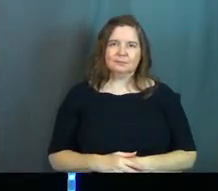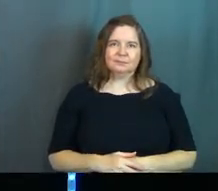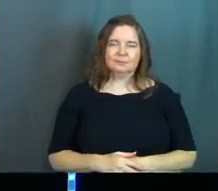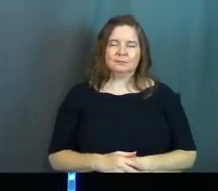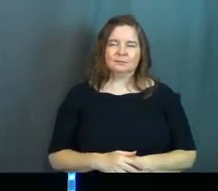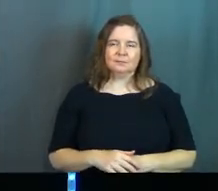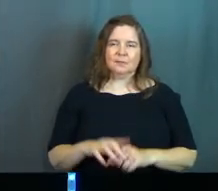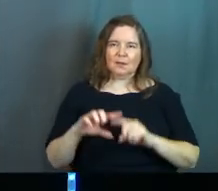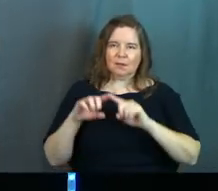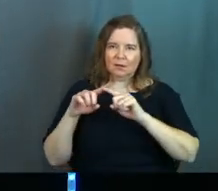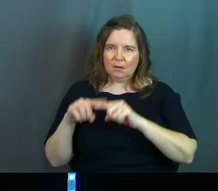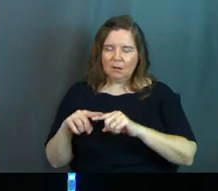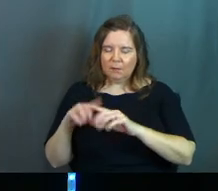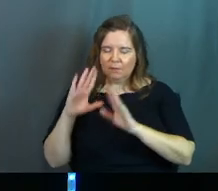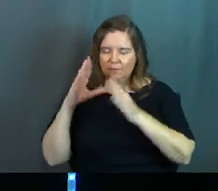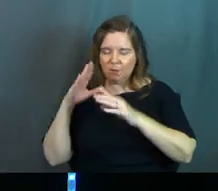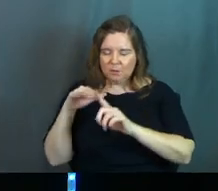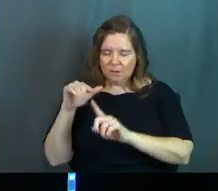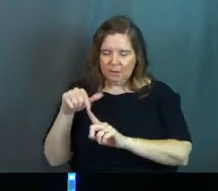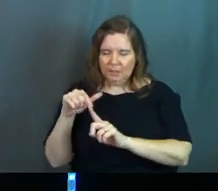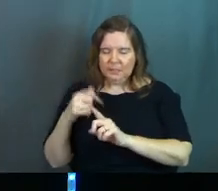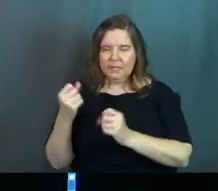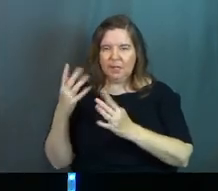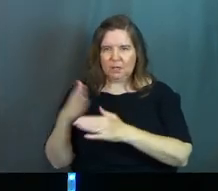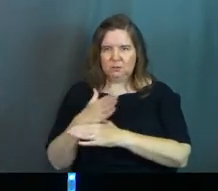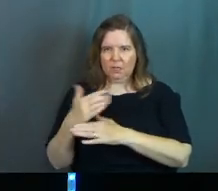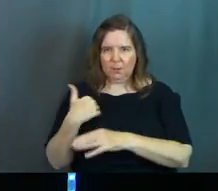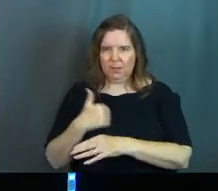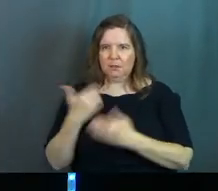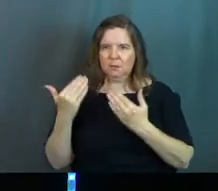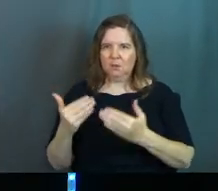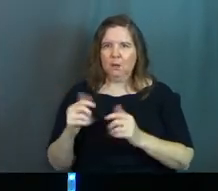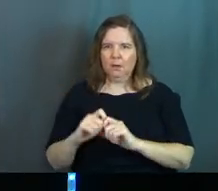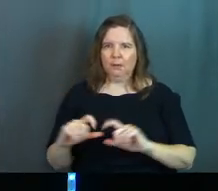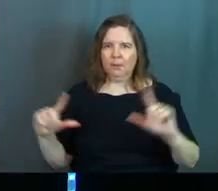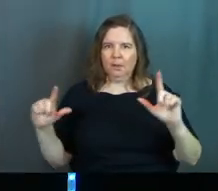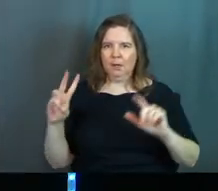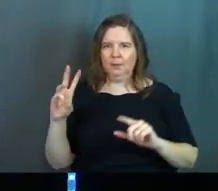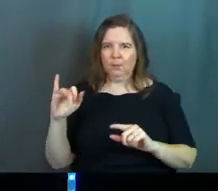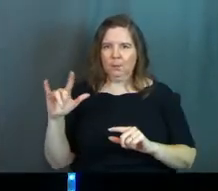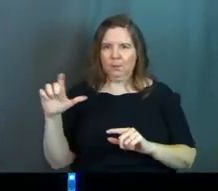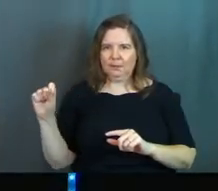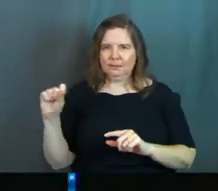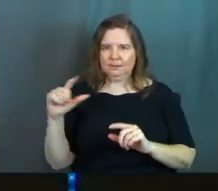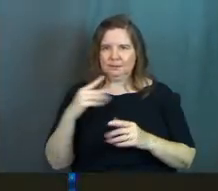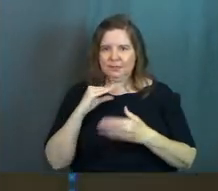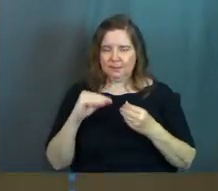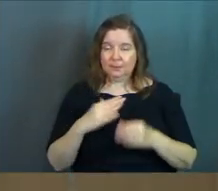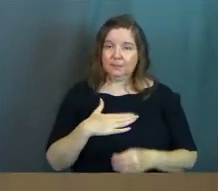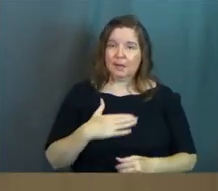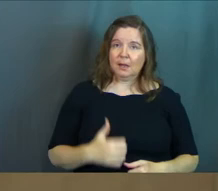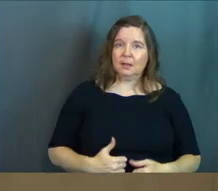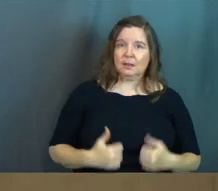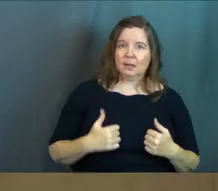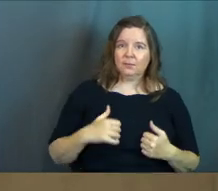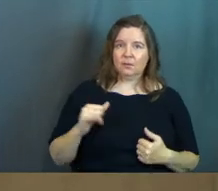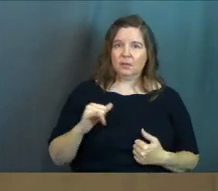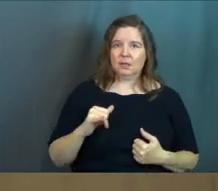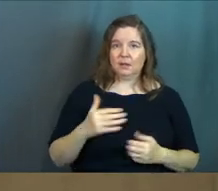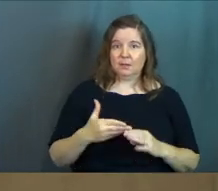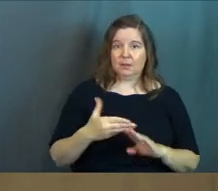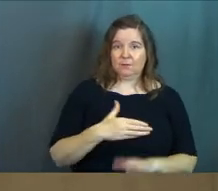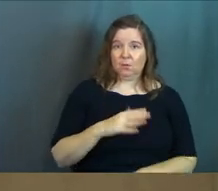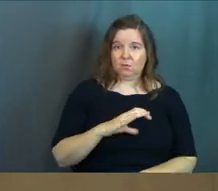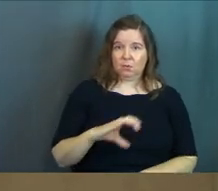Lean into this one. He's got a lot to share with us. Let's go ahead and play Will's. My life was like before